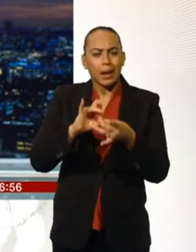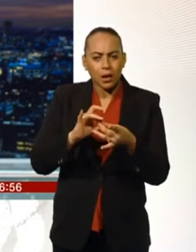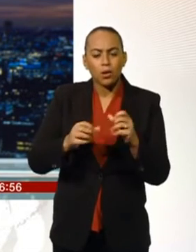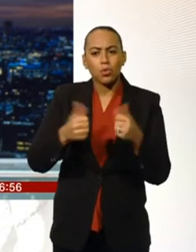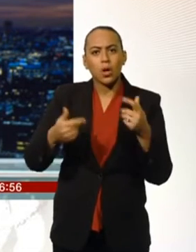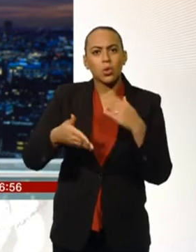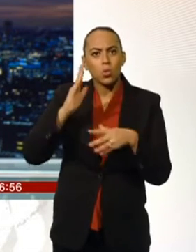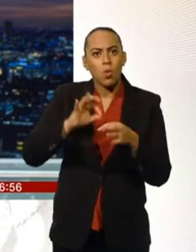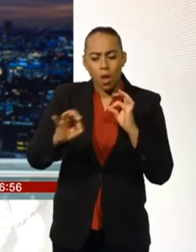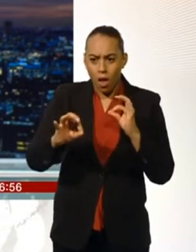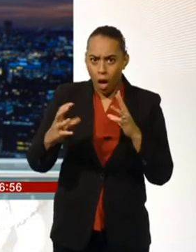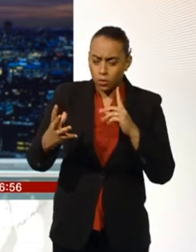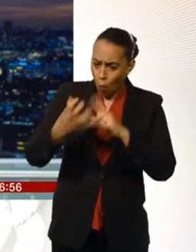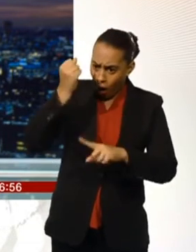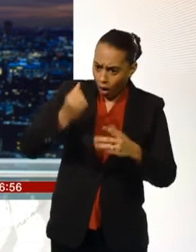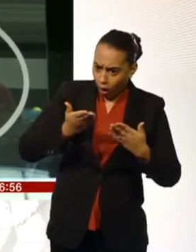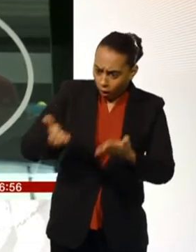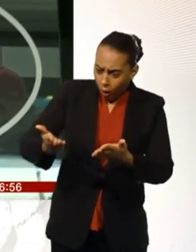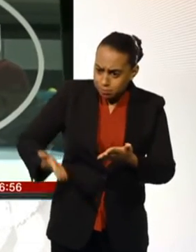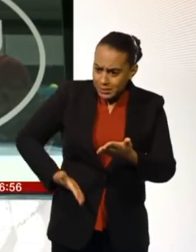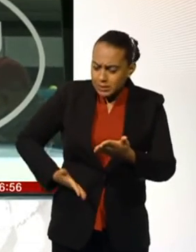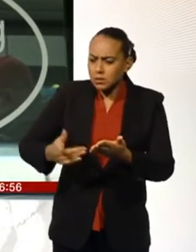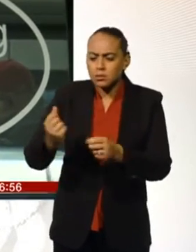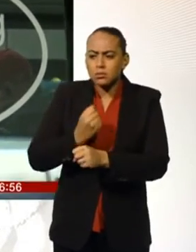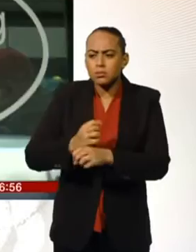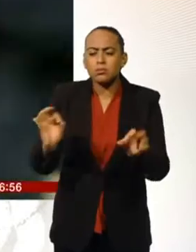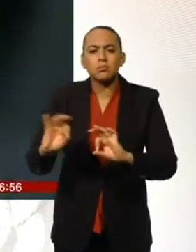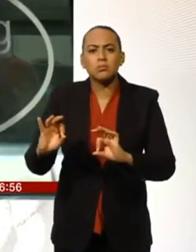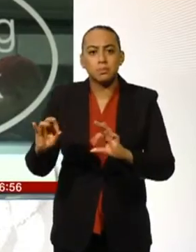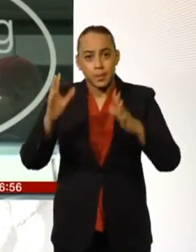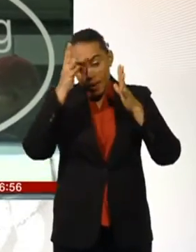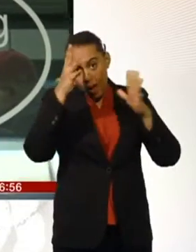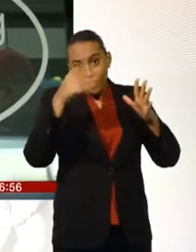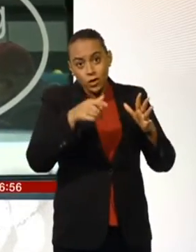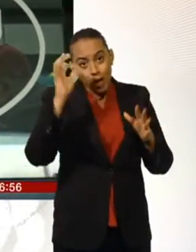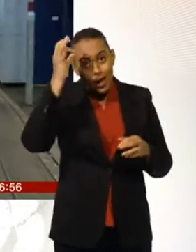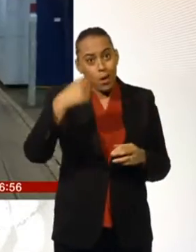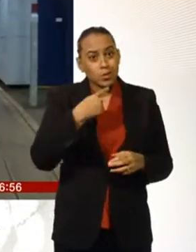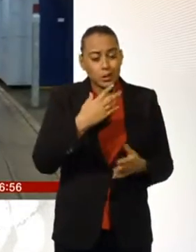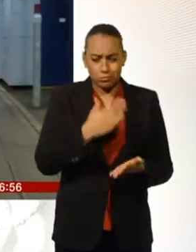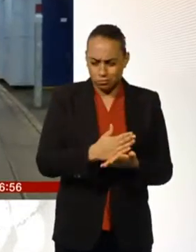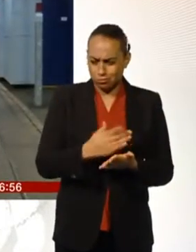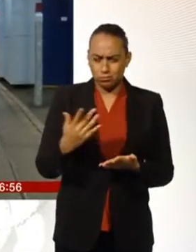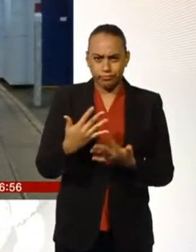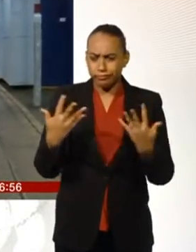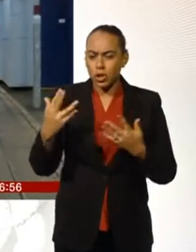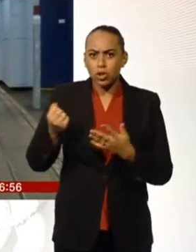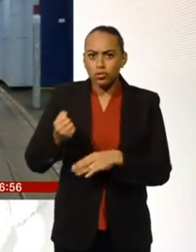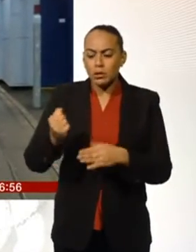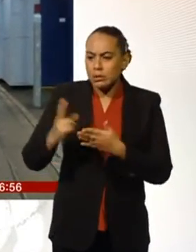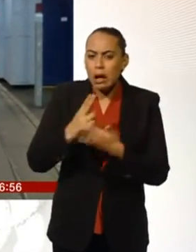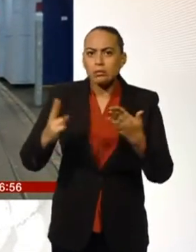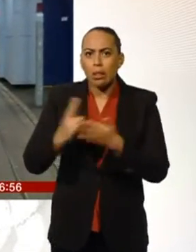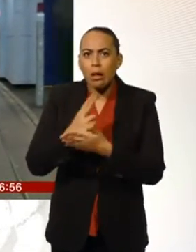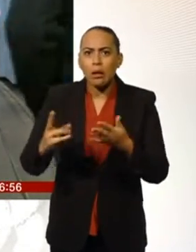the franchise to run them more than a year ago. Hertfordshire County Council says there's still an unacceptably high level of cancellations and delays.